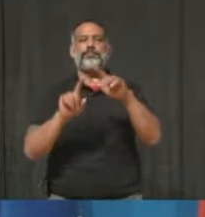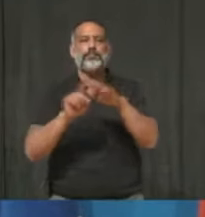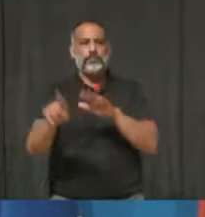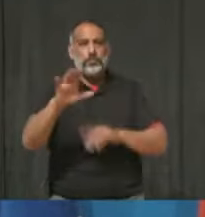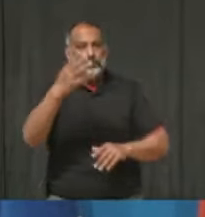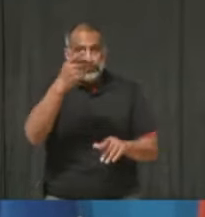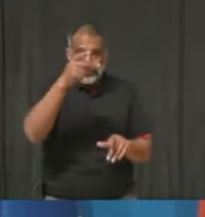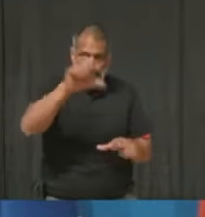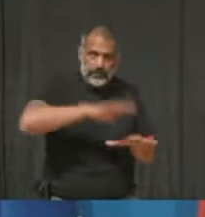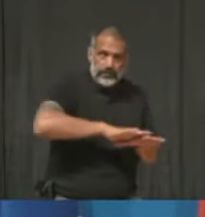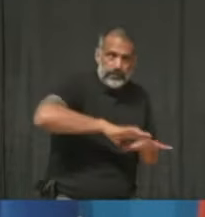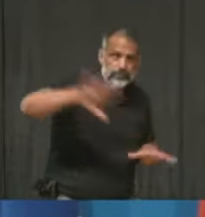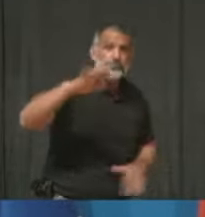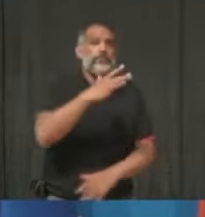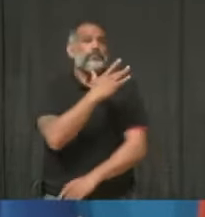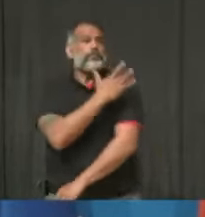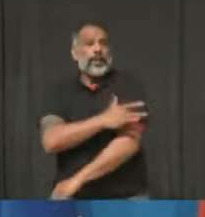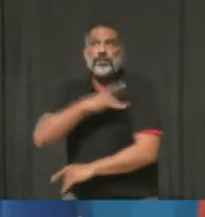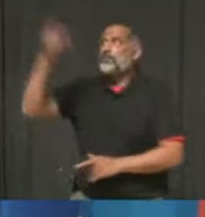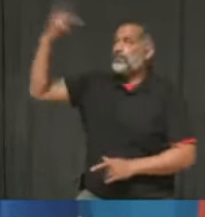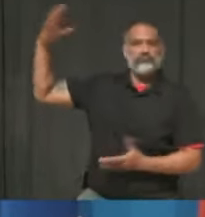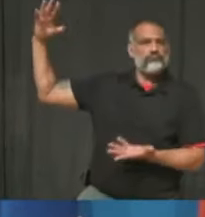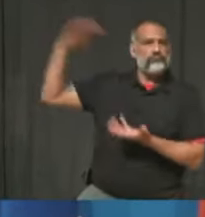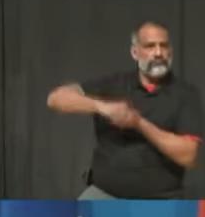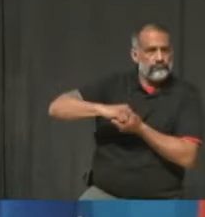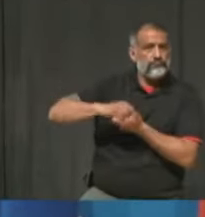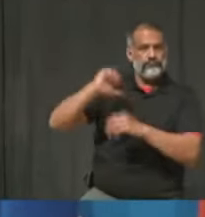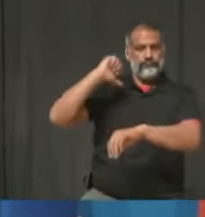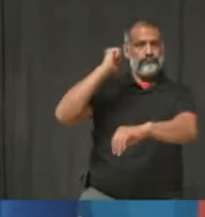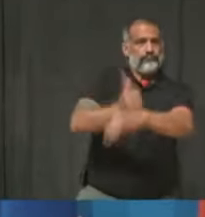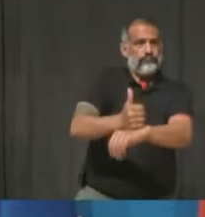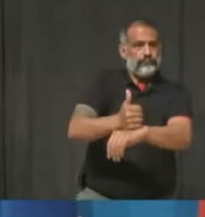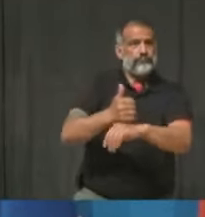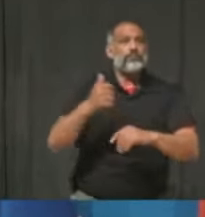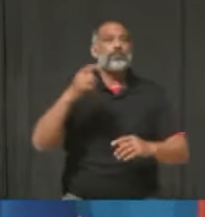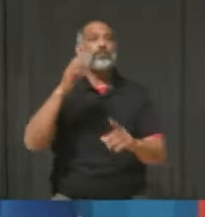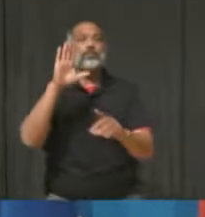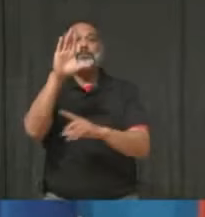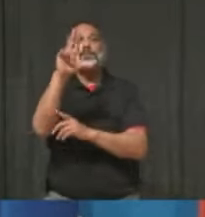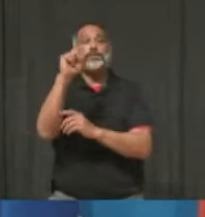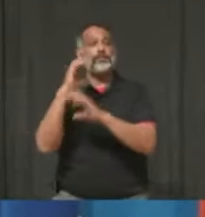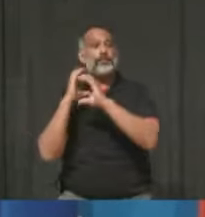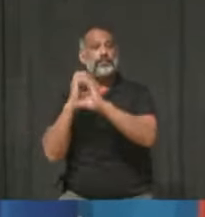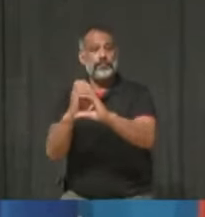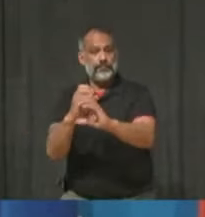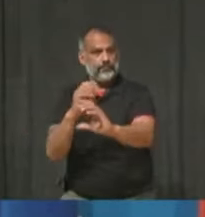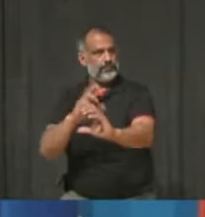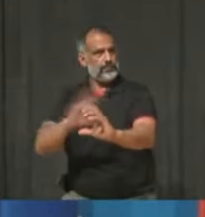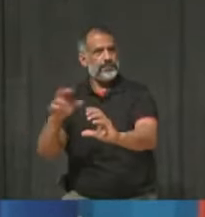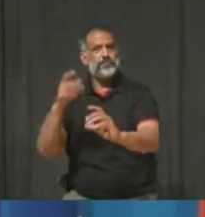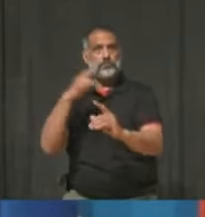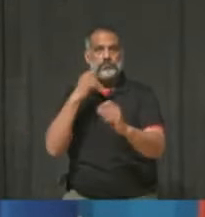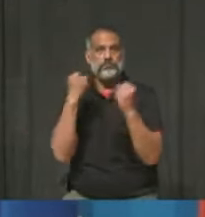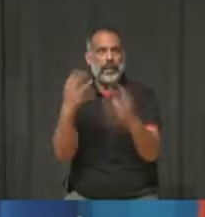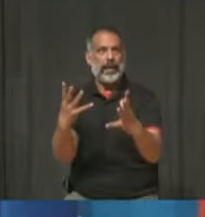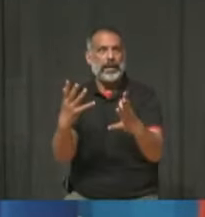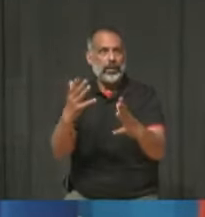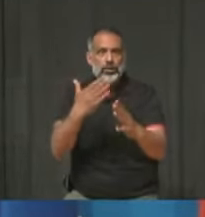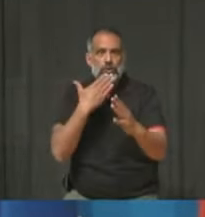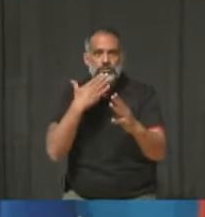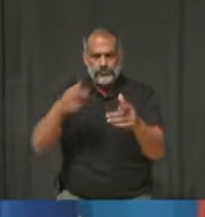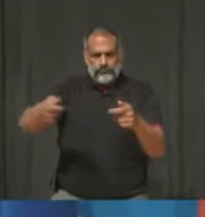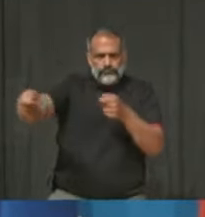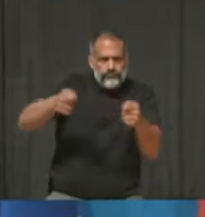with us on this clinic. MyWay staff and so many of our city employees have been essential in keeping